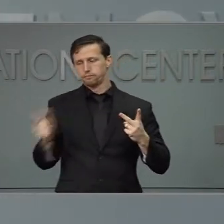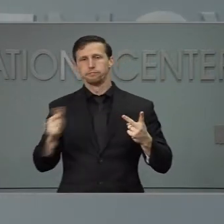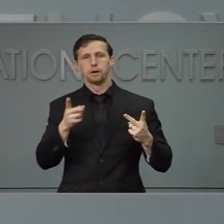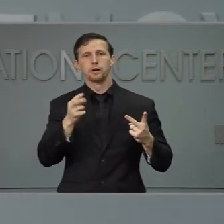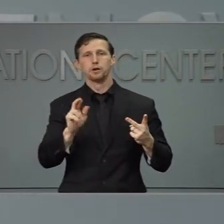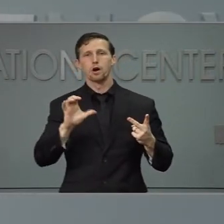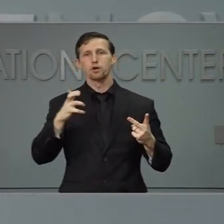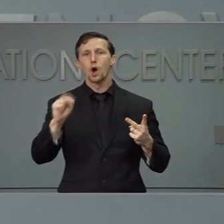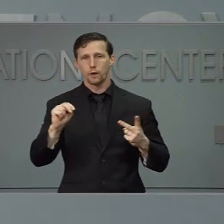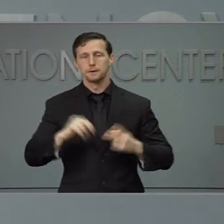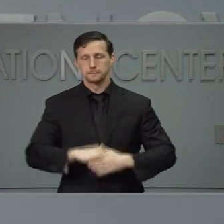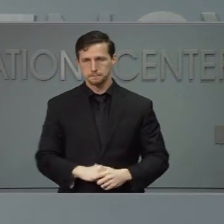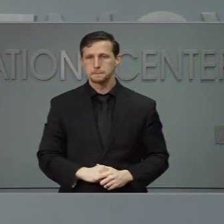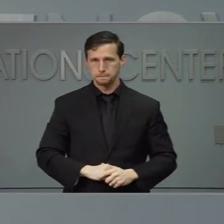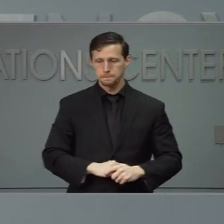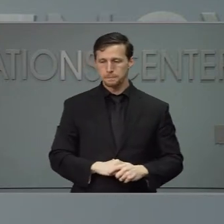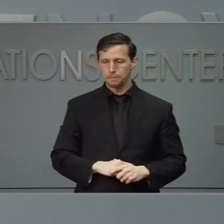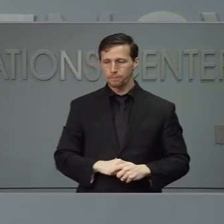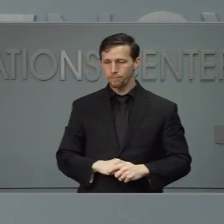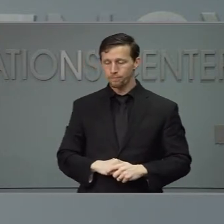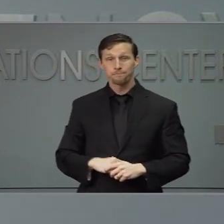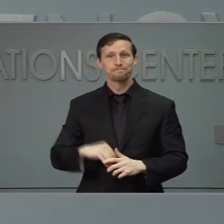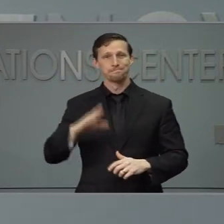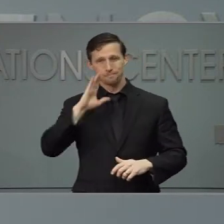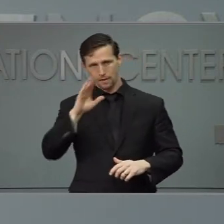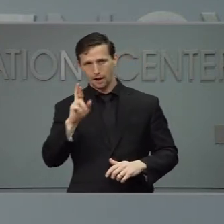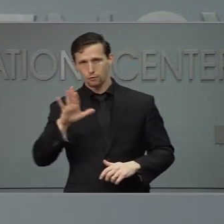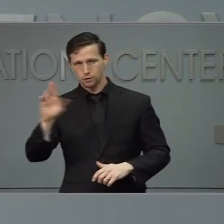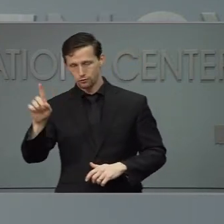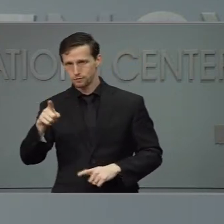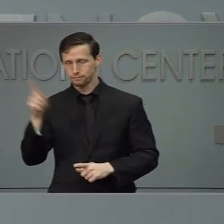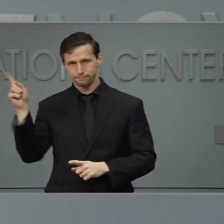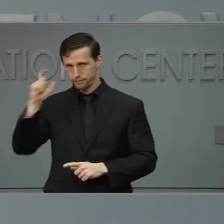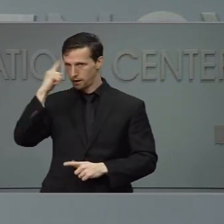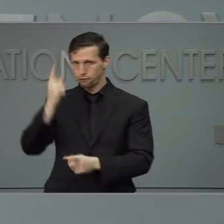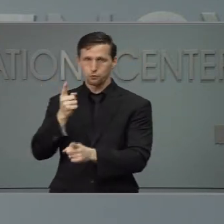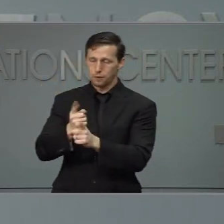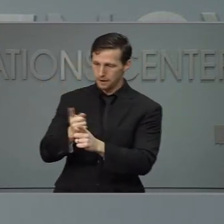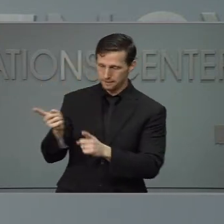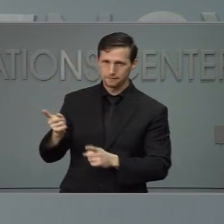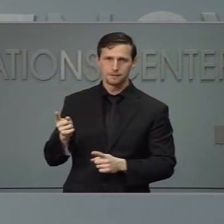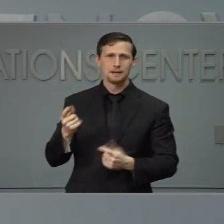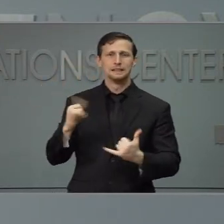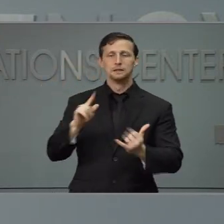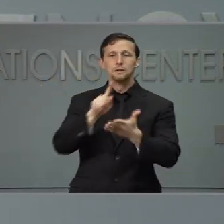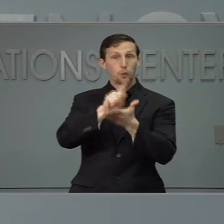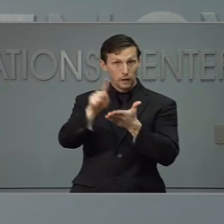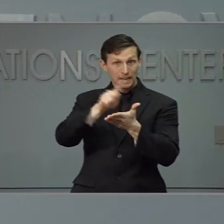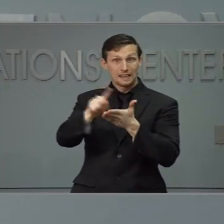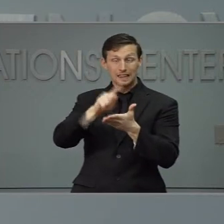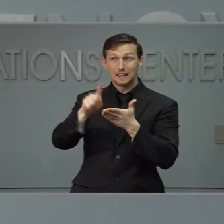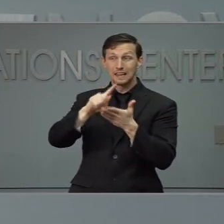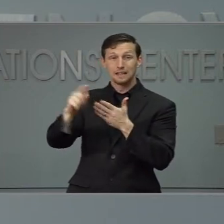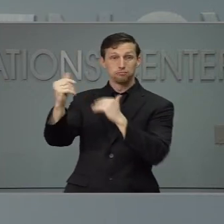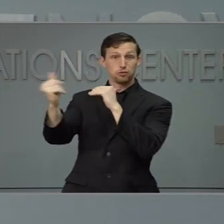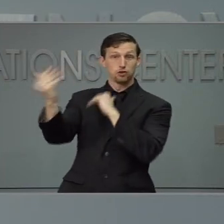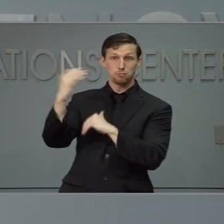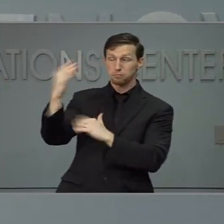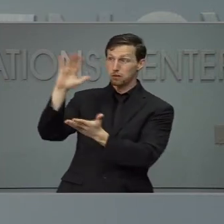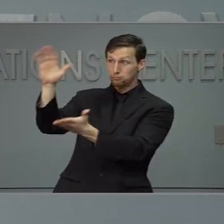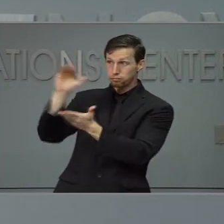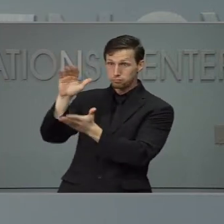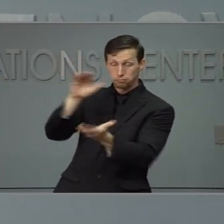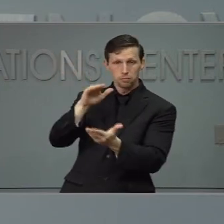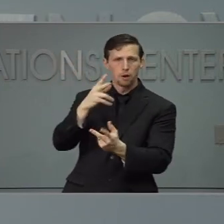Hi, Richard. Governor is exactly right. So we continue to get a weekly allocation of both the Moderna and the